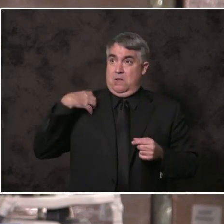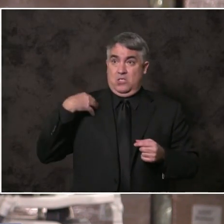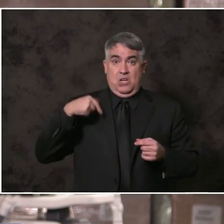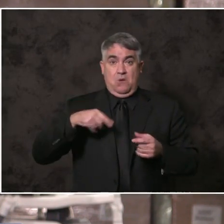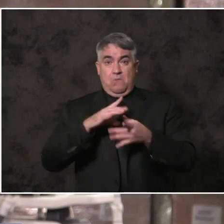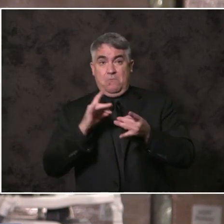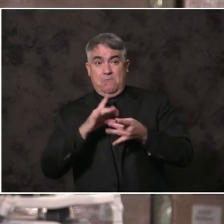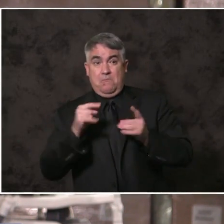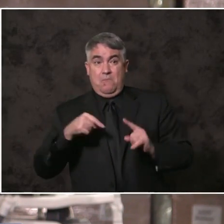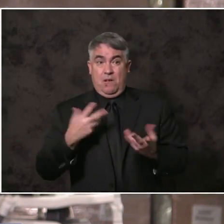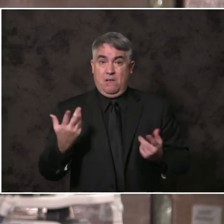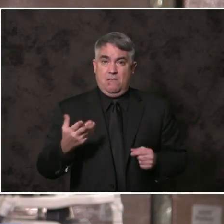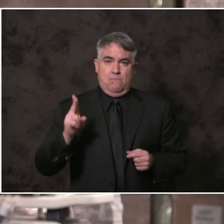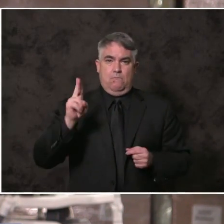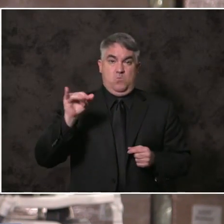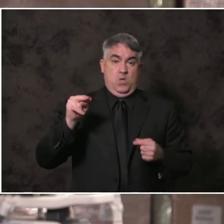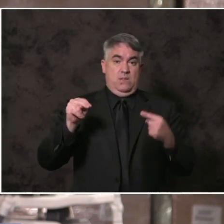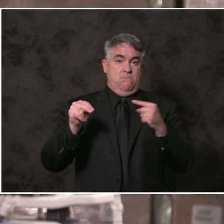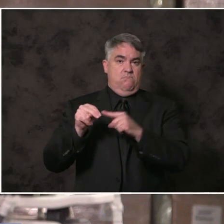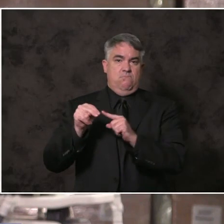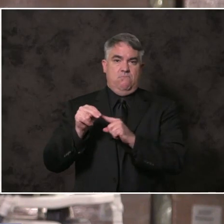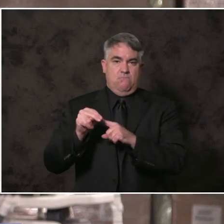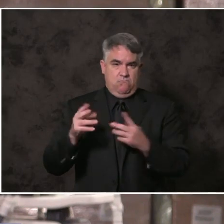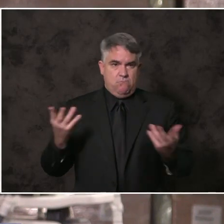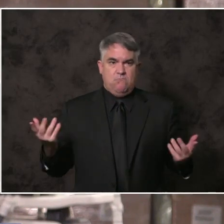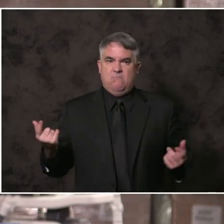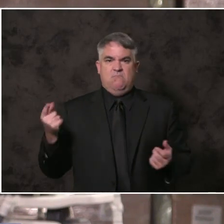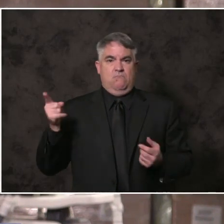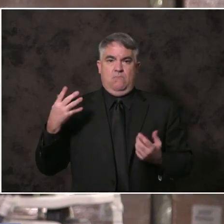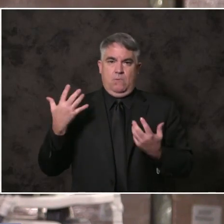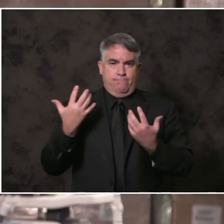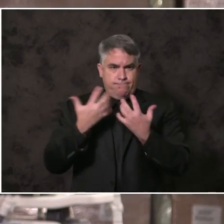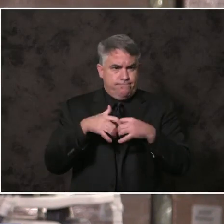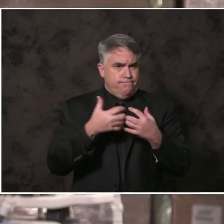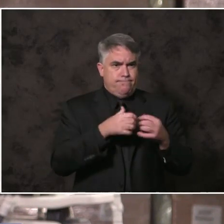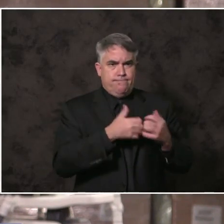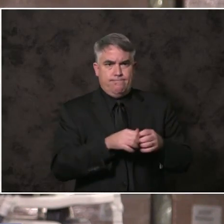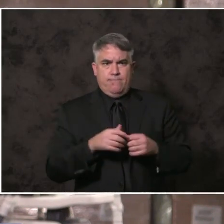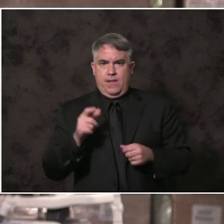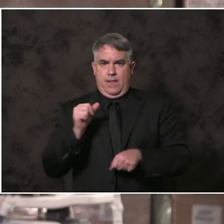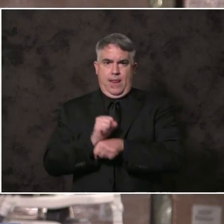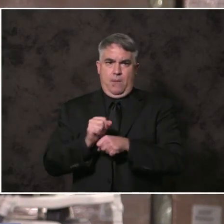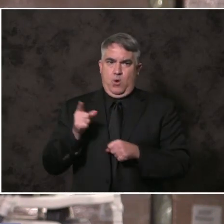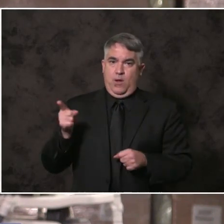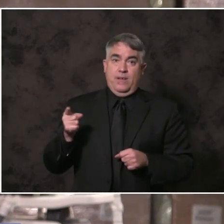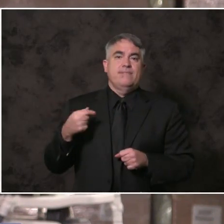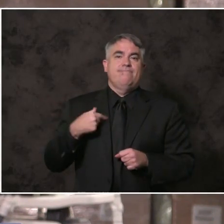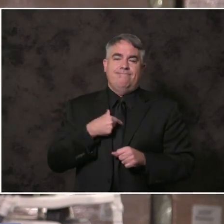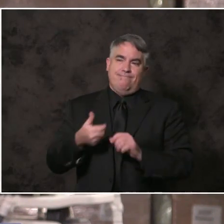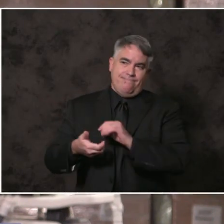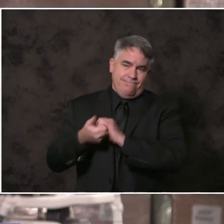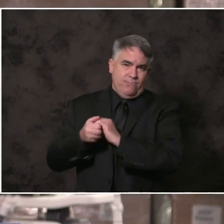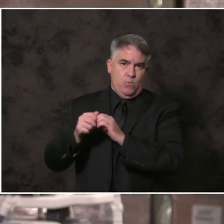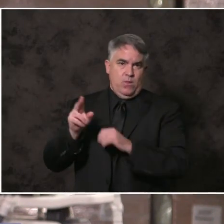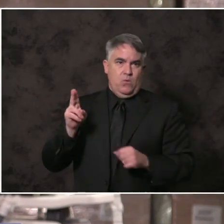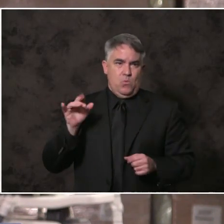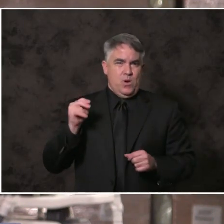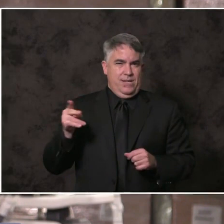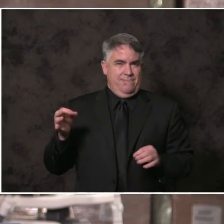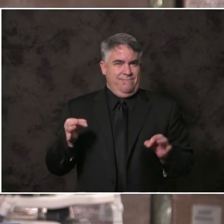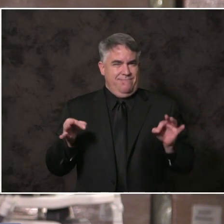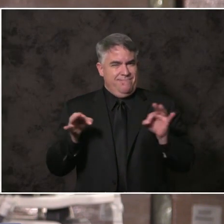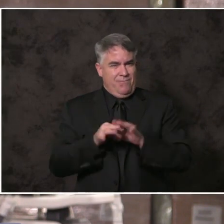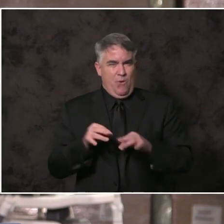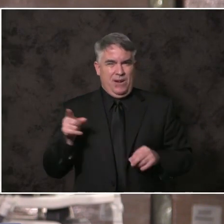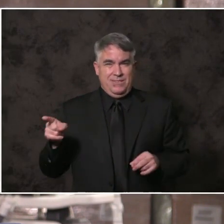Unions, those in organized labor, are our partners and allies critical to rebuilding San Diego's economy